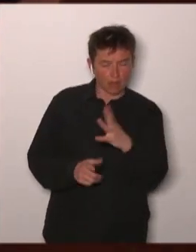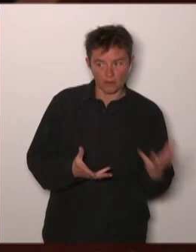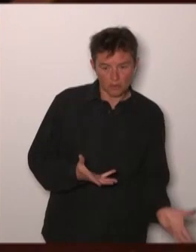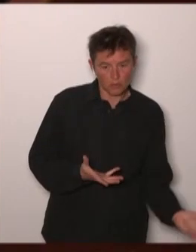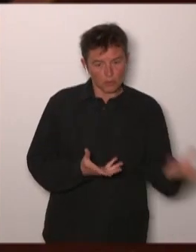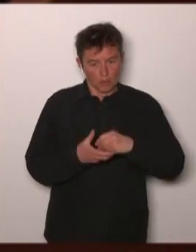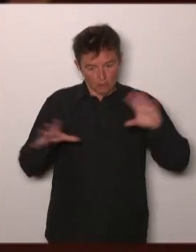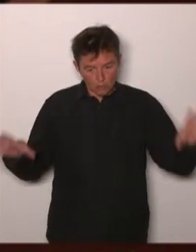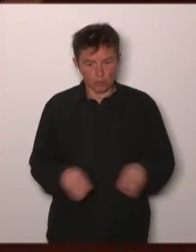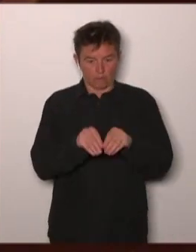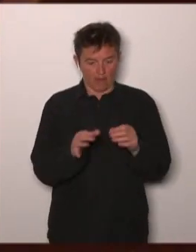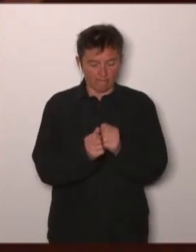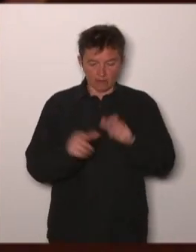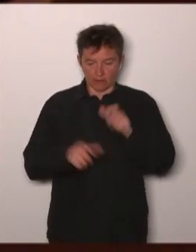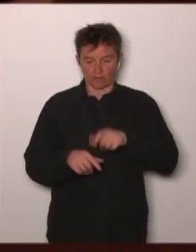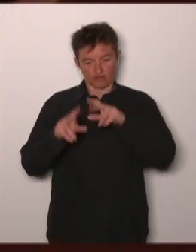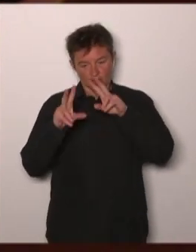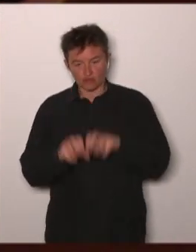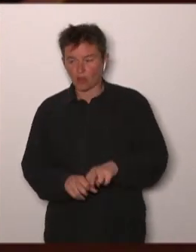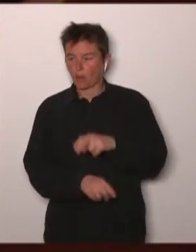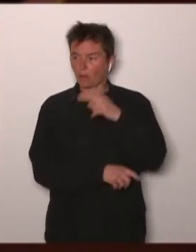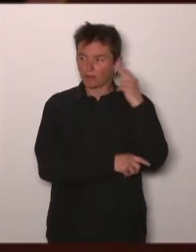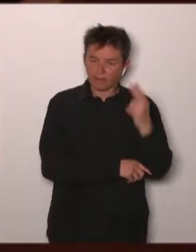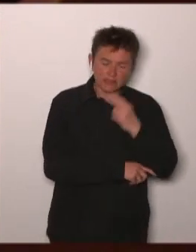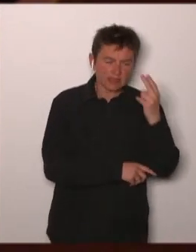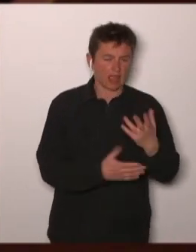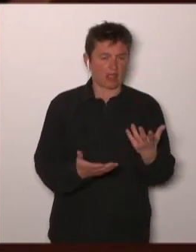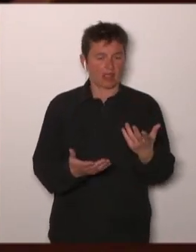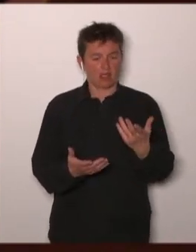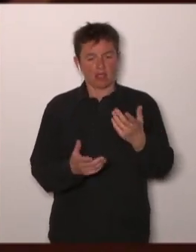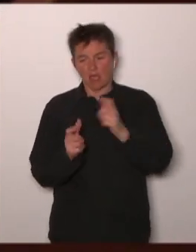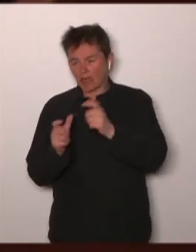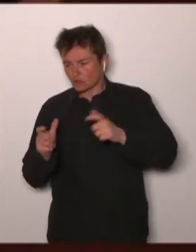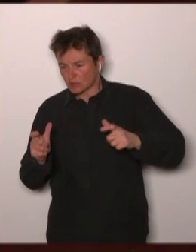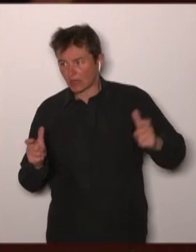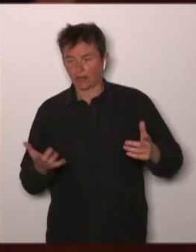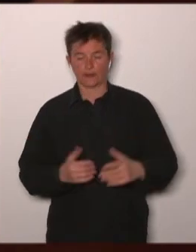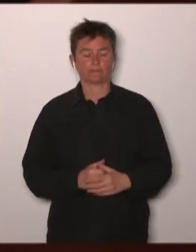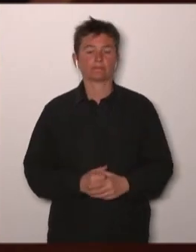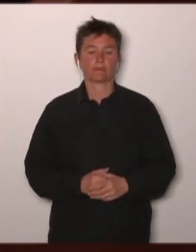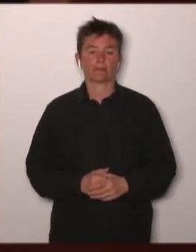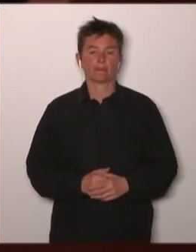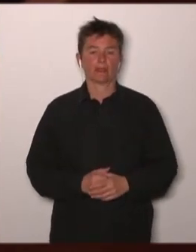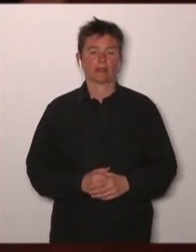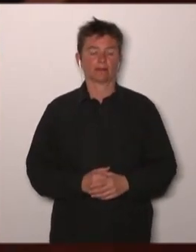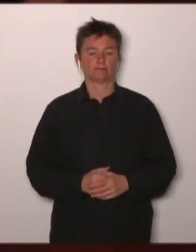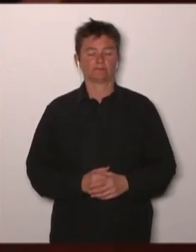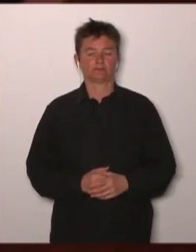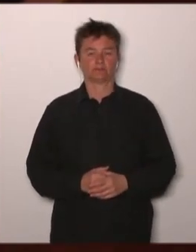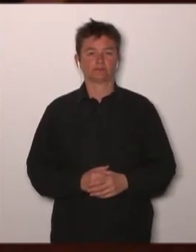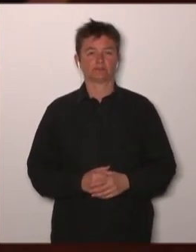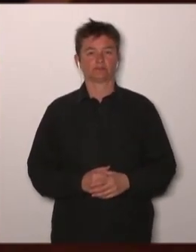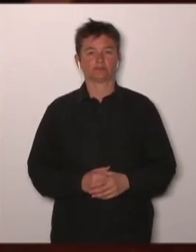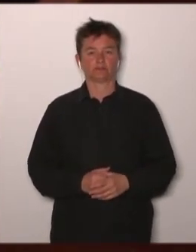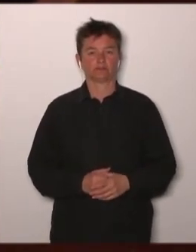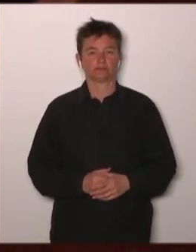academics and you have the industry also on the shim how the consensus